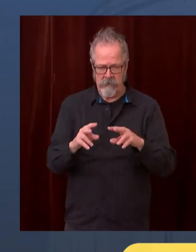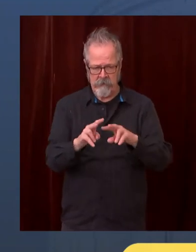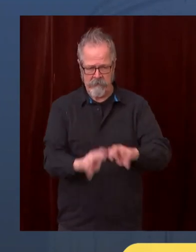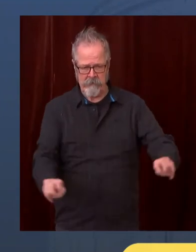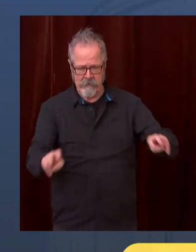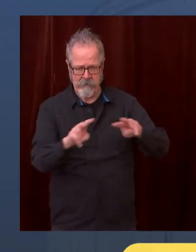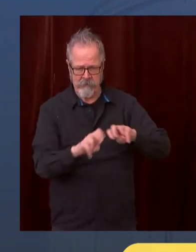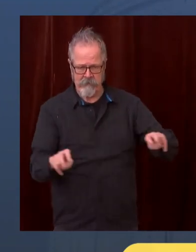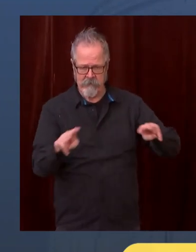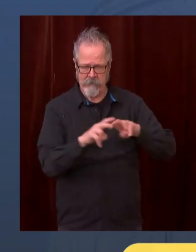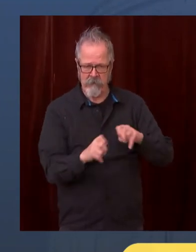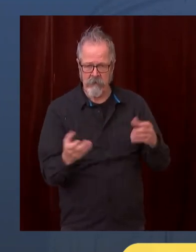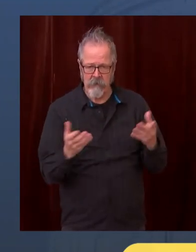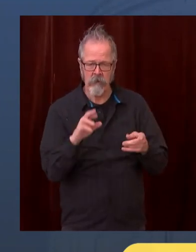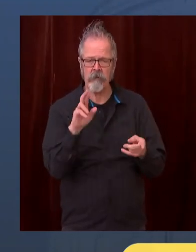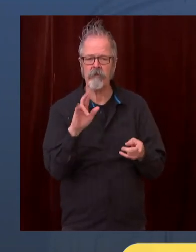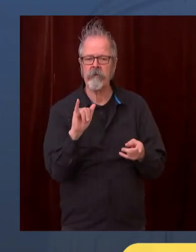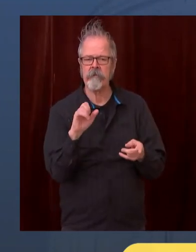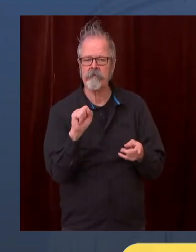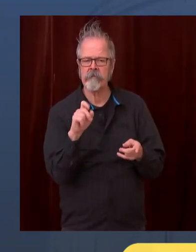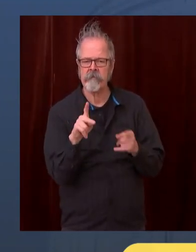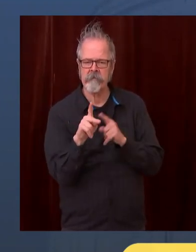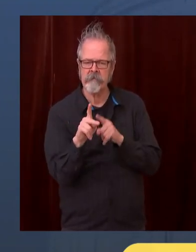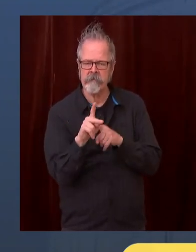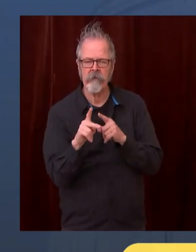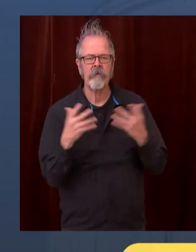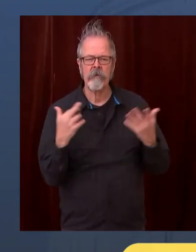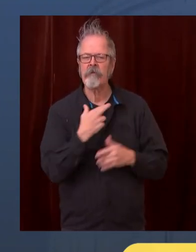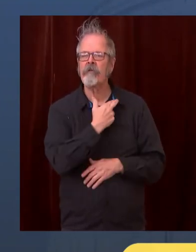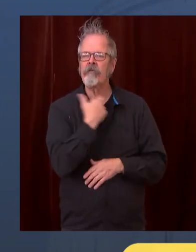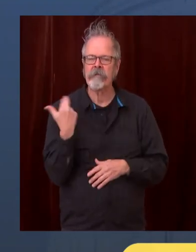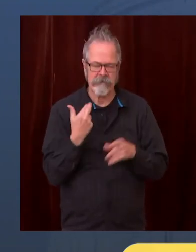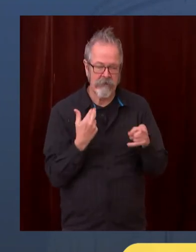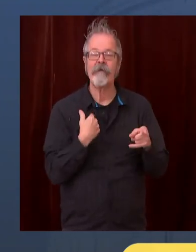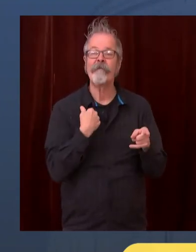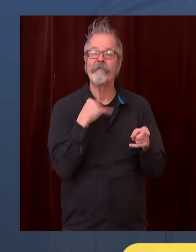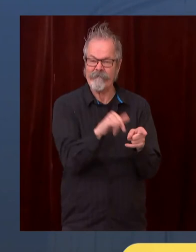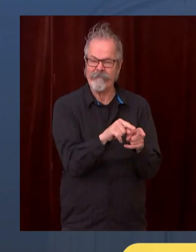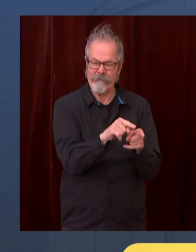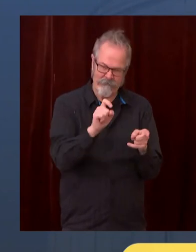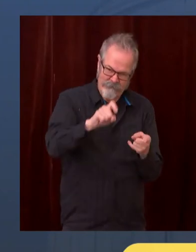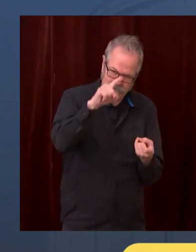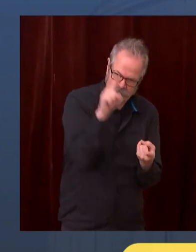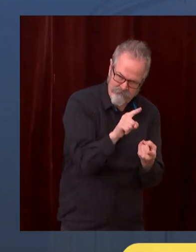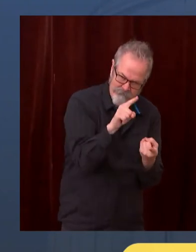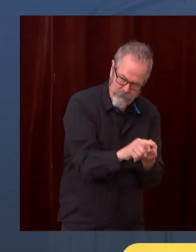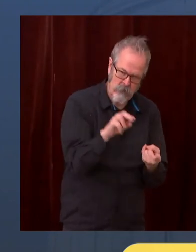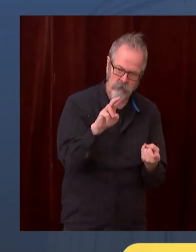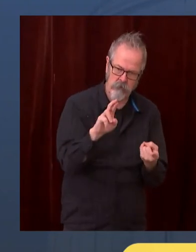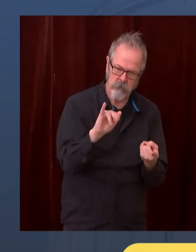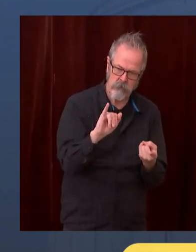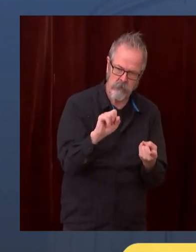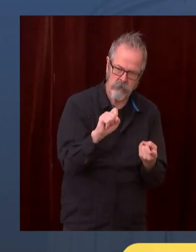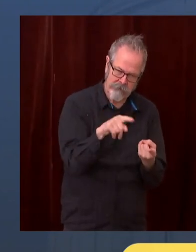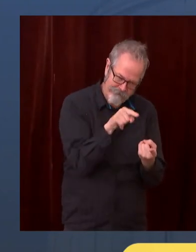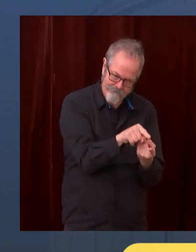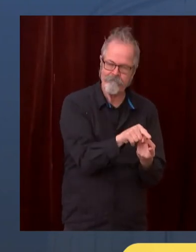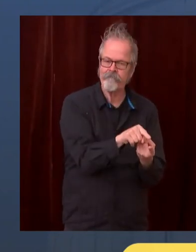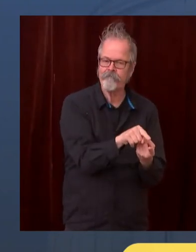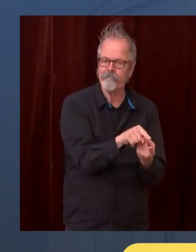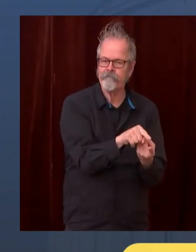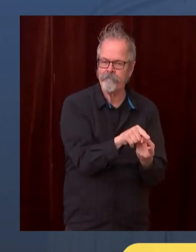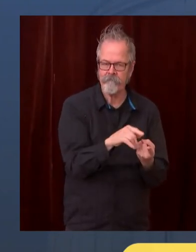any context, and I've issued executive orders under our emergency authority that